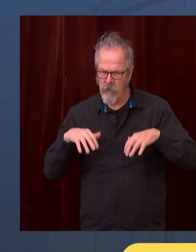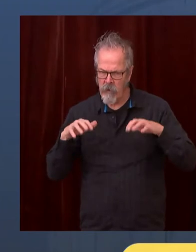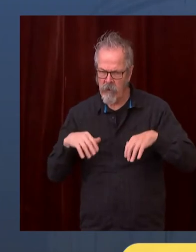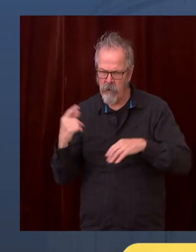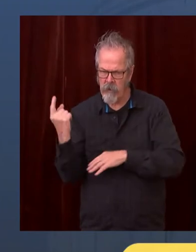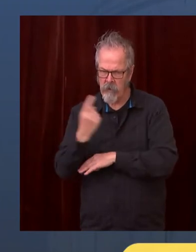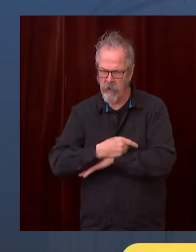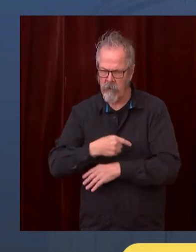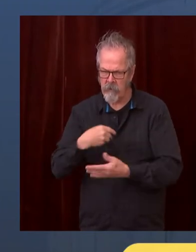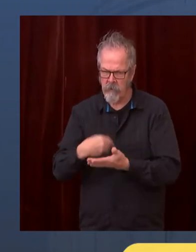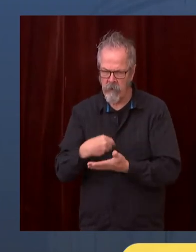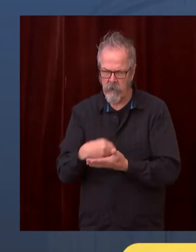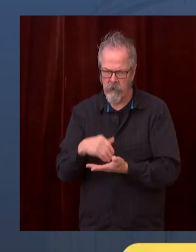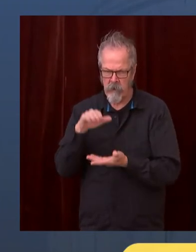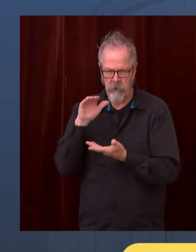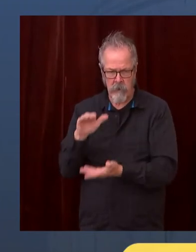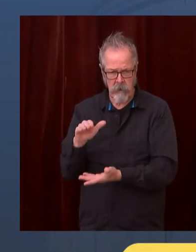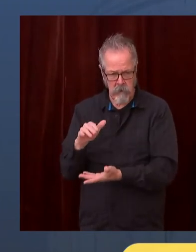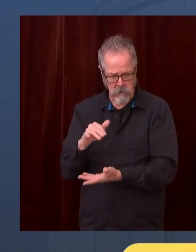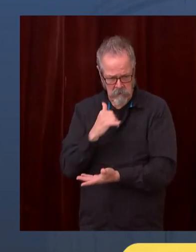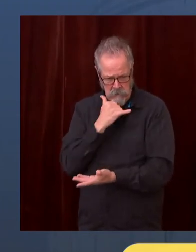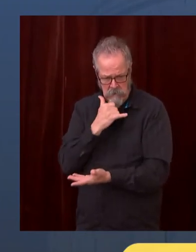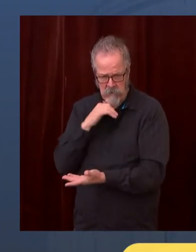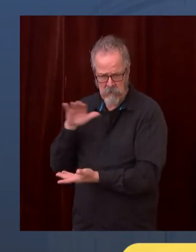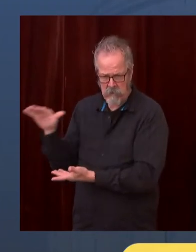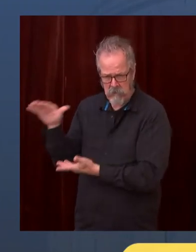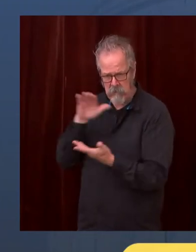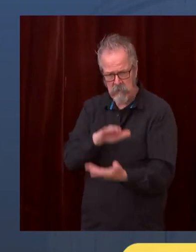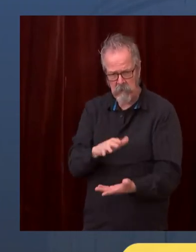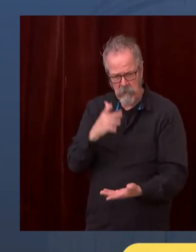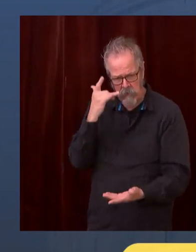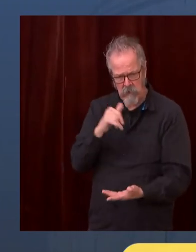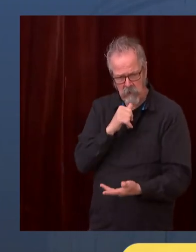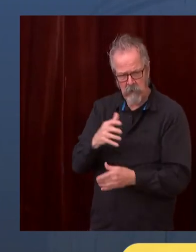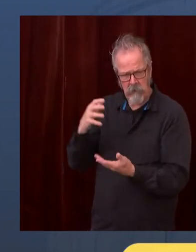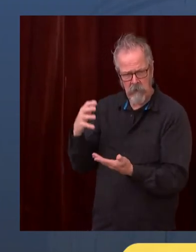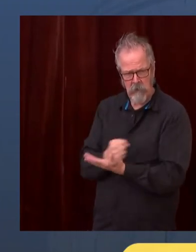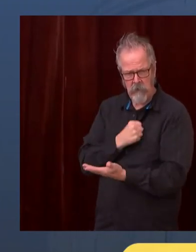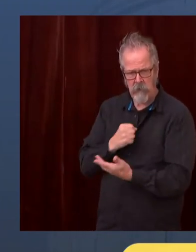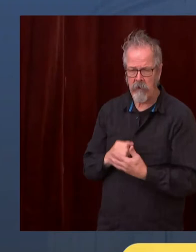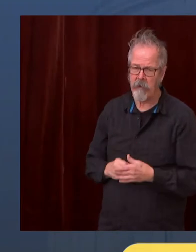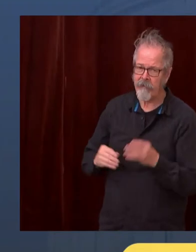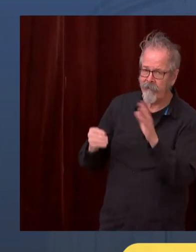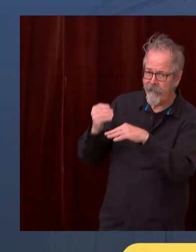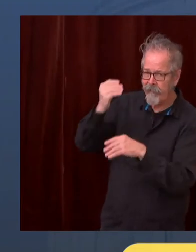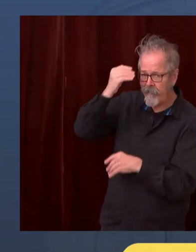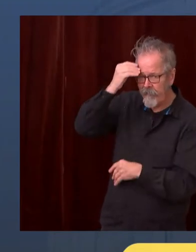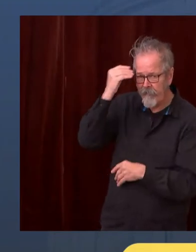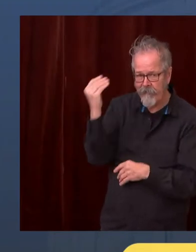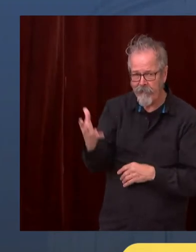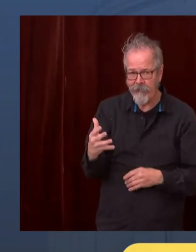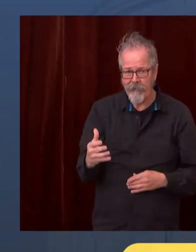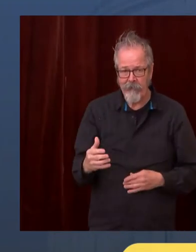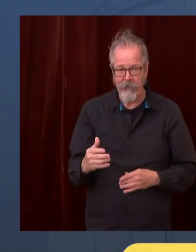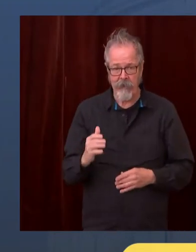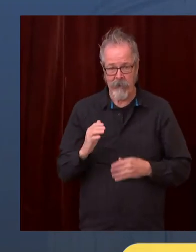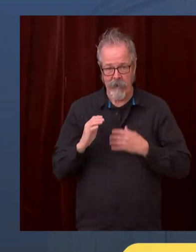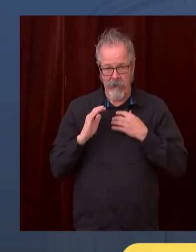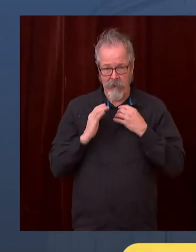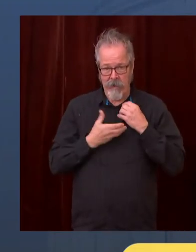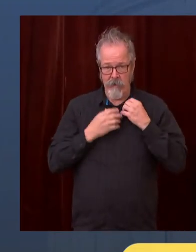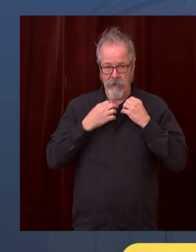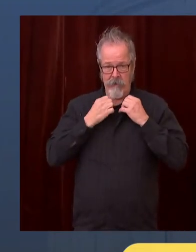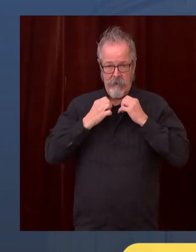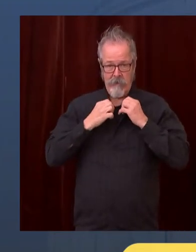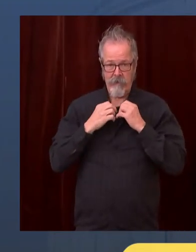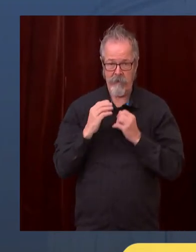multi-billion dollar budget, even if we use all of the rainy day fund just to keep the wheels on the truck for the state government.